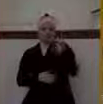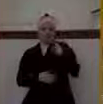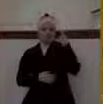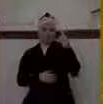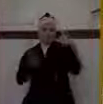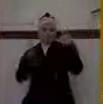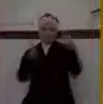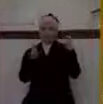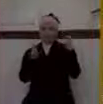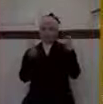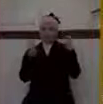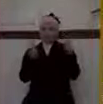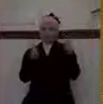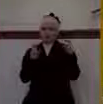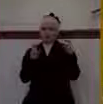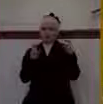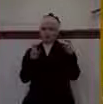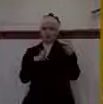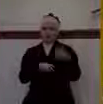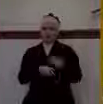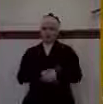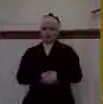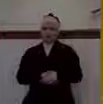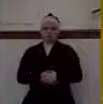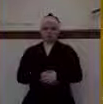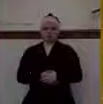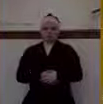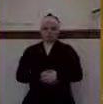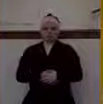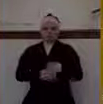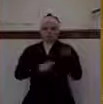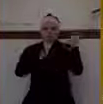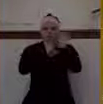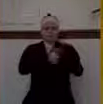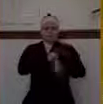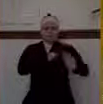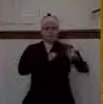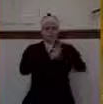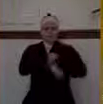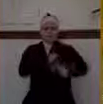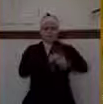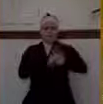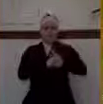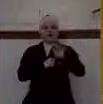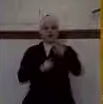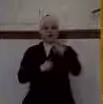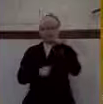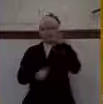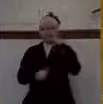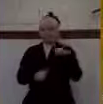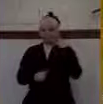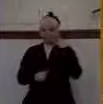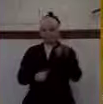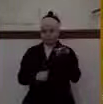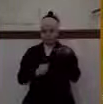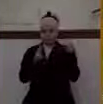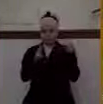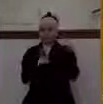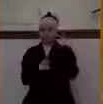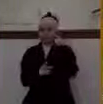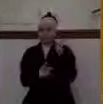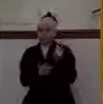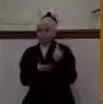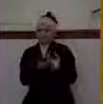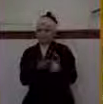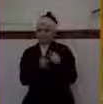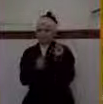title as we get into our study. In a small town, there were two brothers who over the course of years had a business and they cheated and swindled